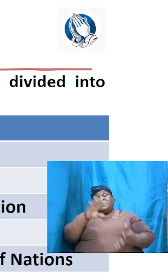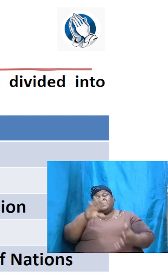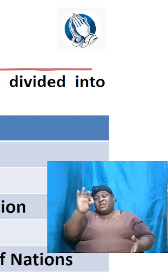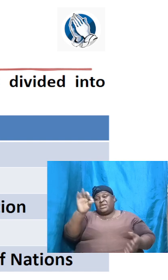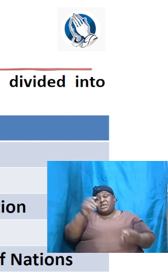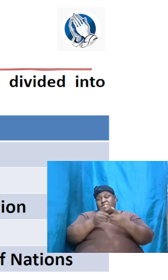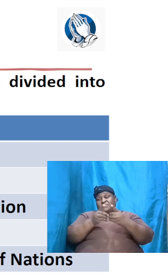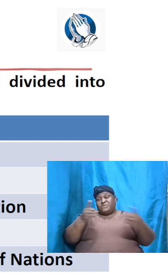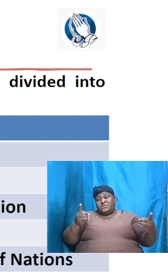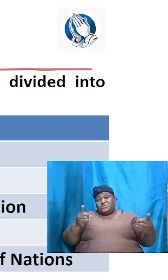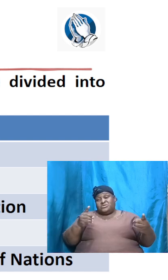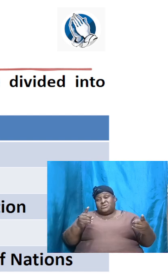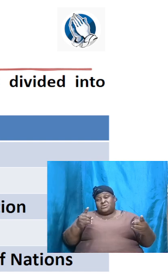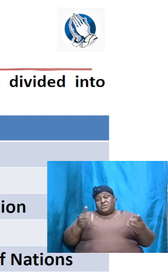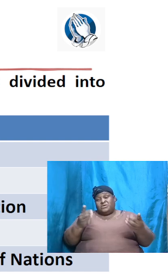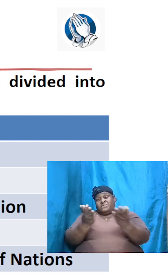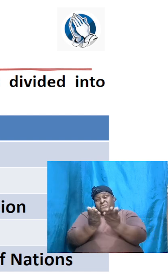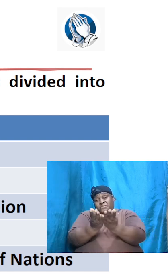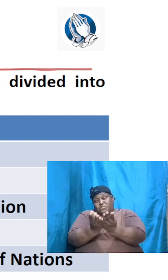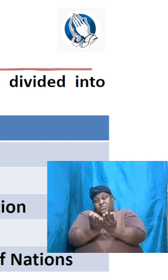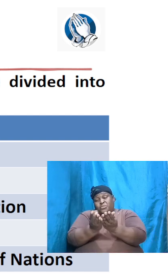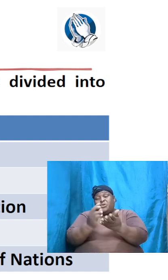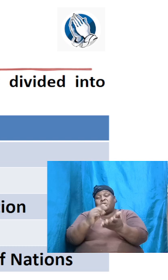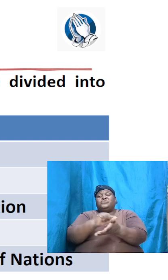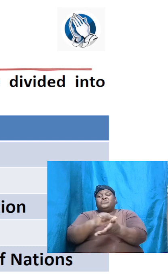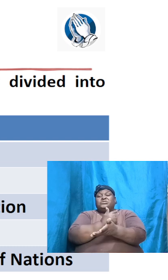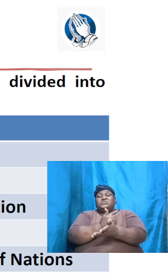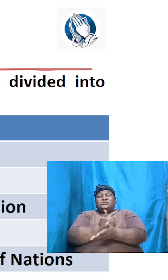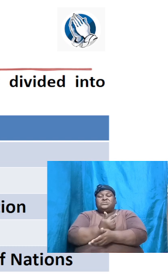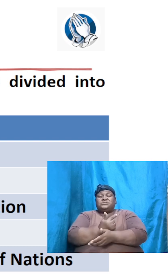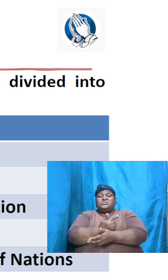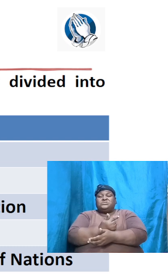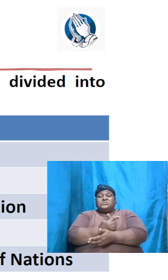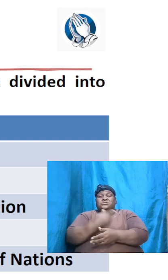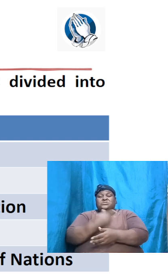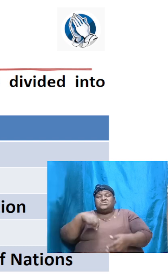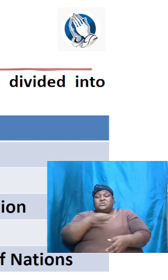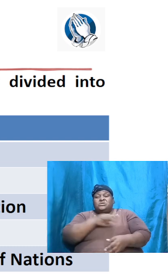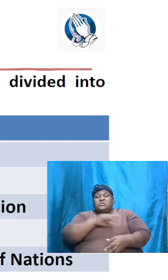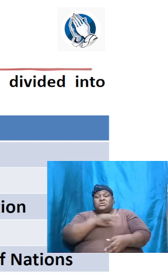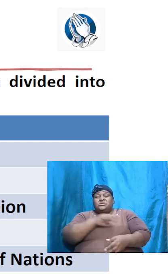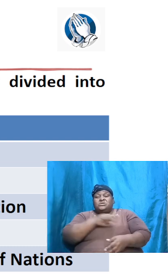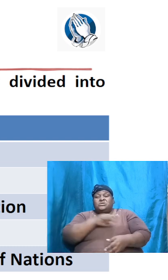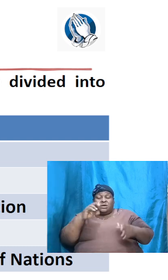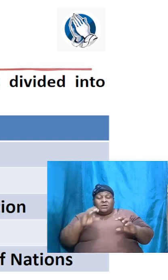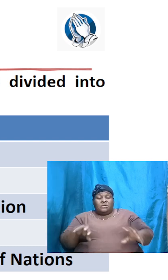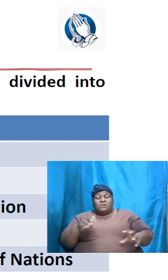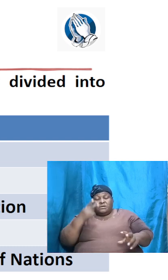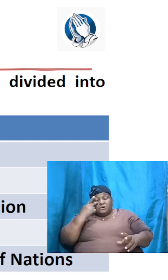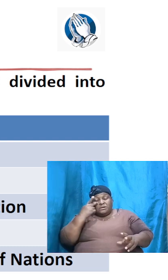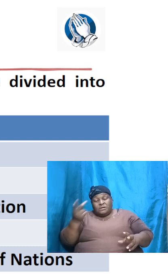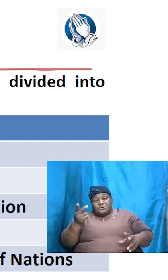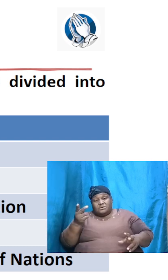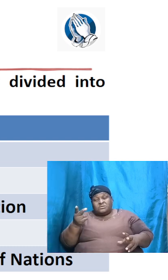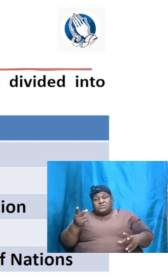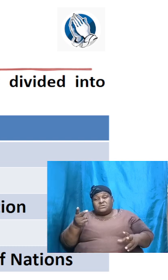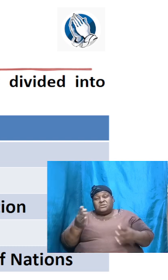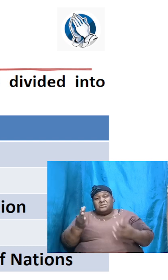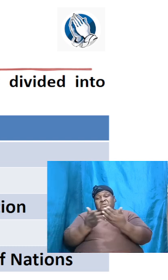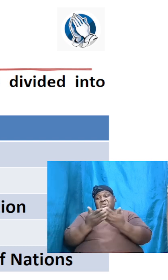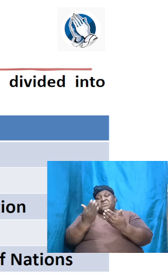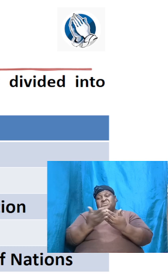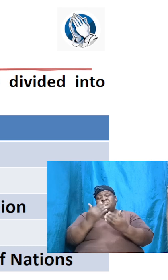book and this so that we can see a flow and we can more easily